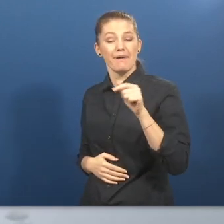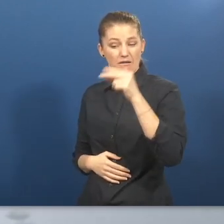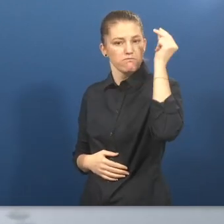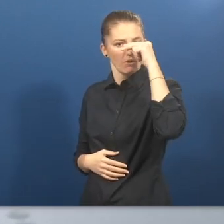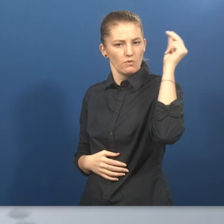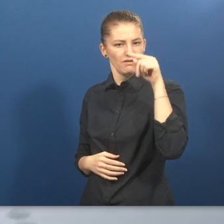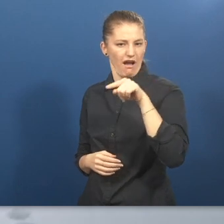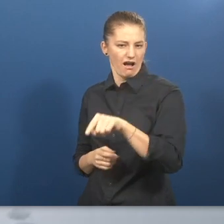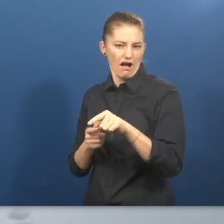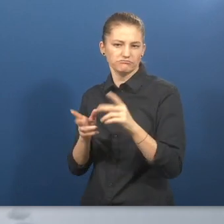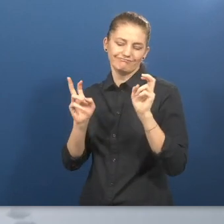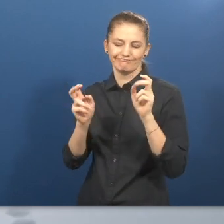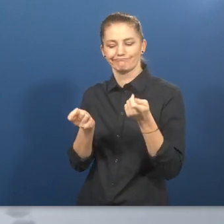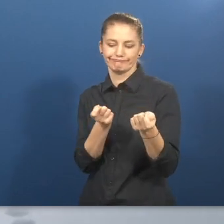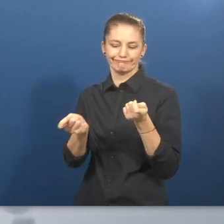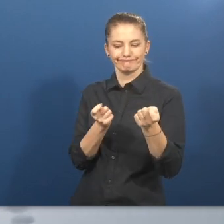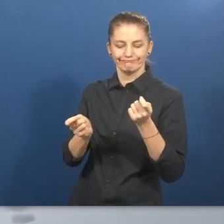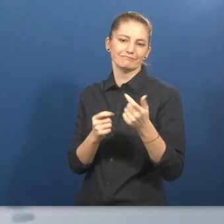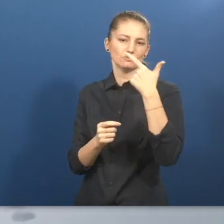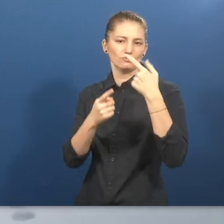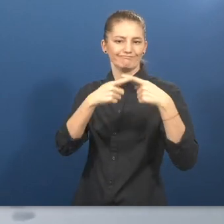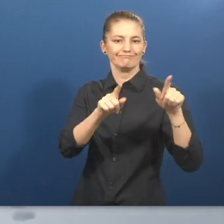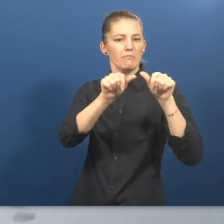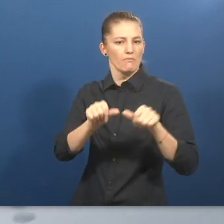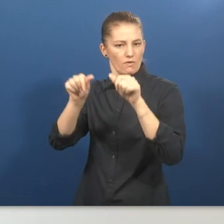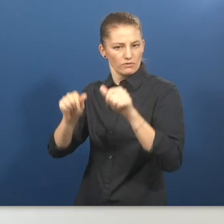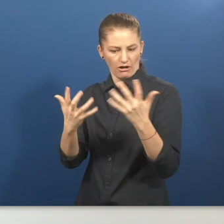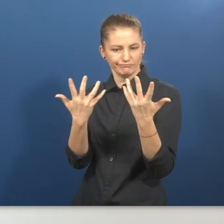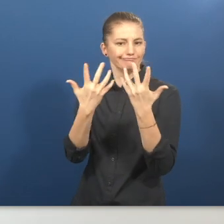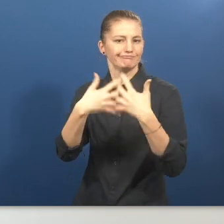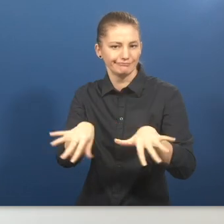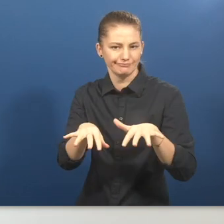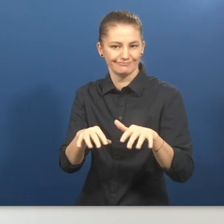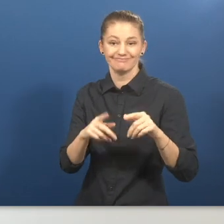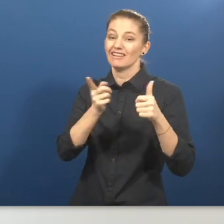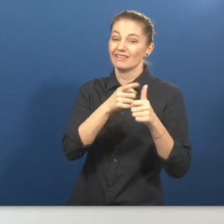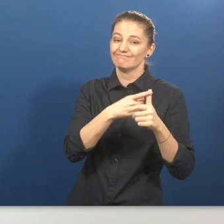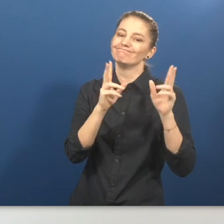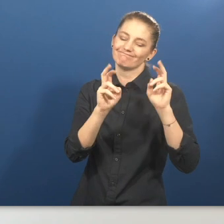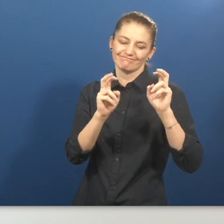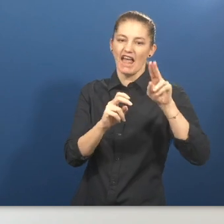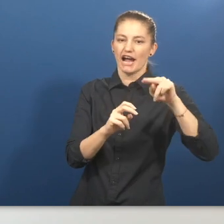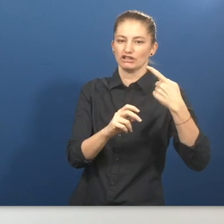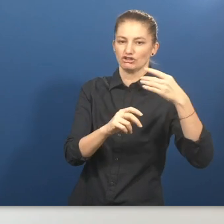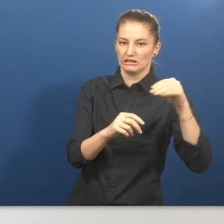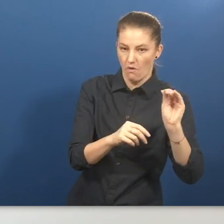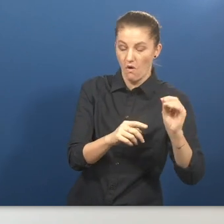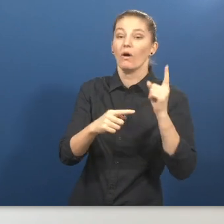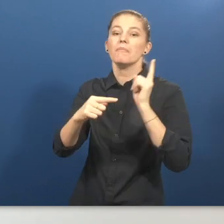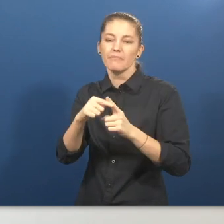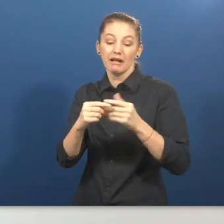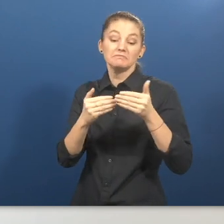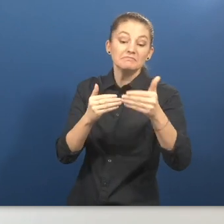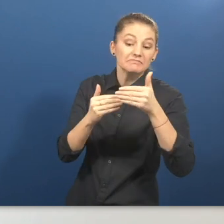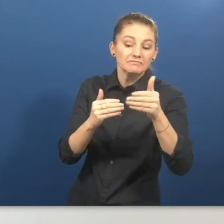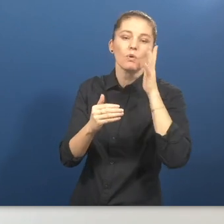jamba in bulgaria managed to transfer to a hybrid business model and established a successful social enterprise to complement the ngo within